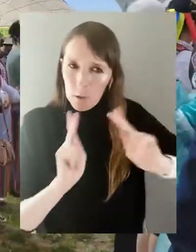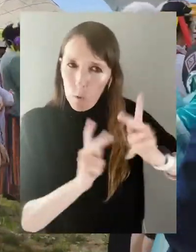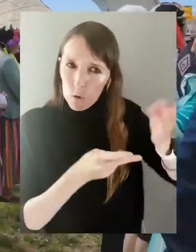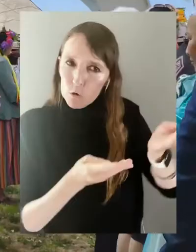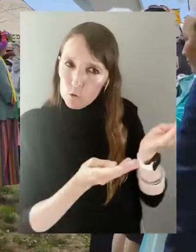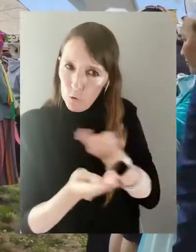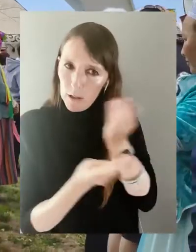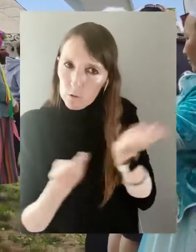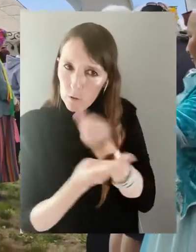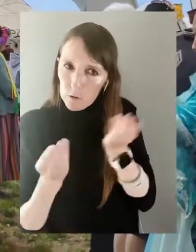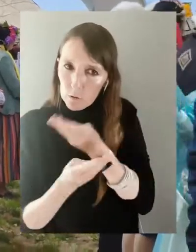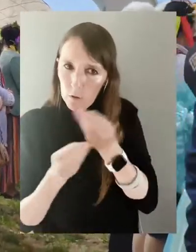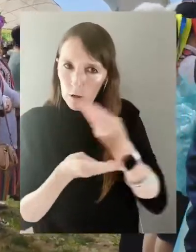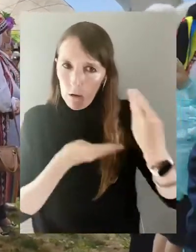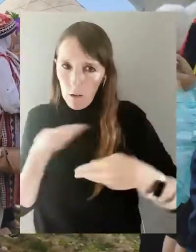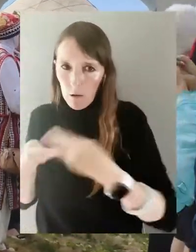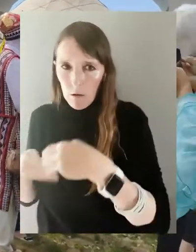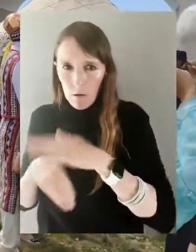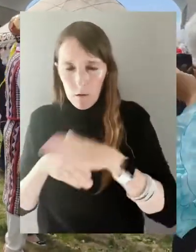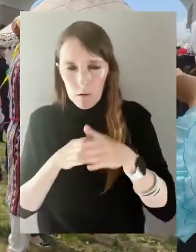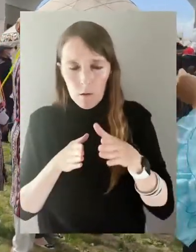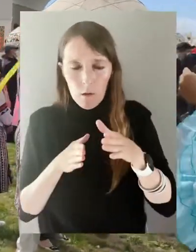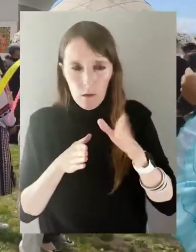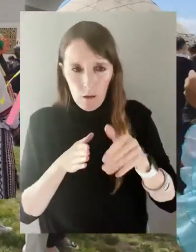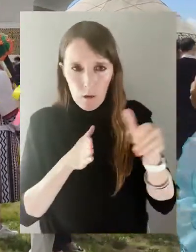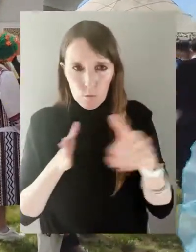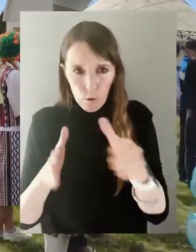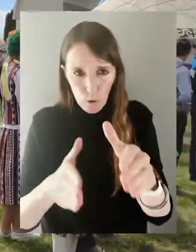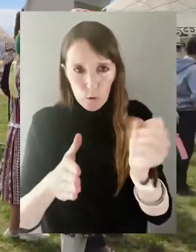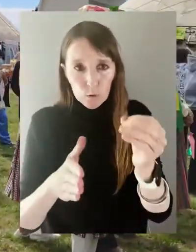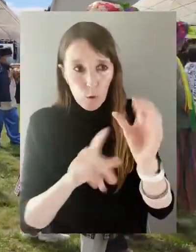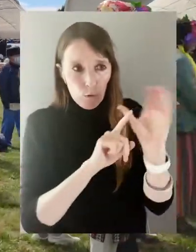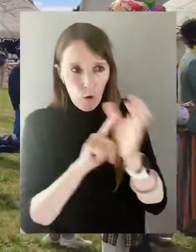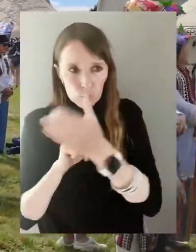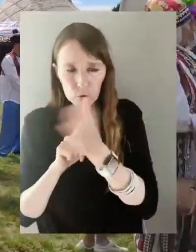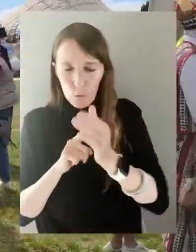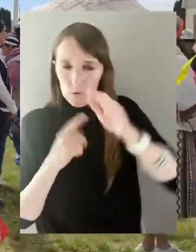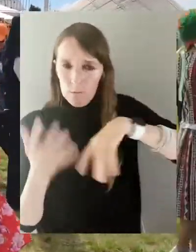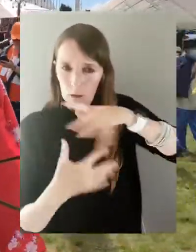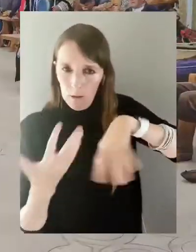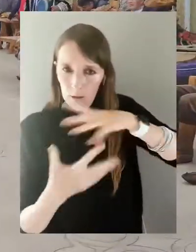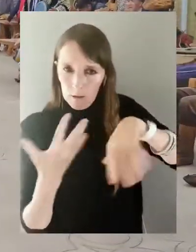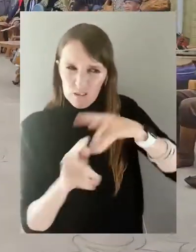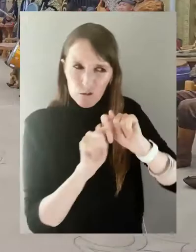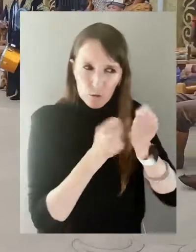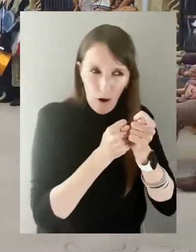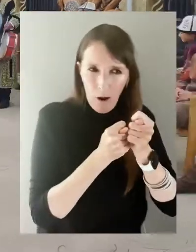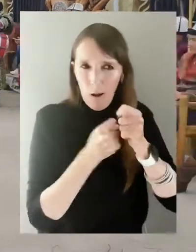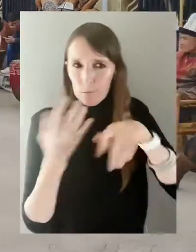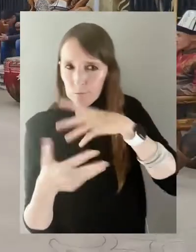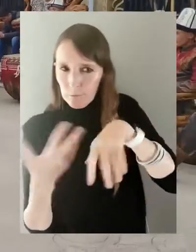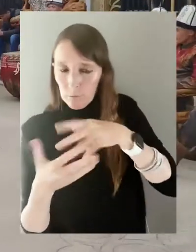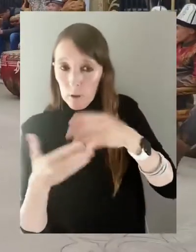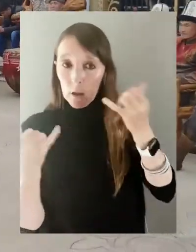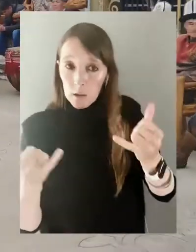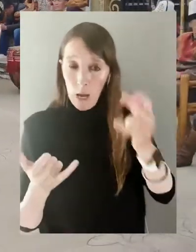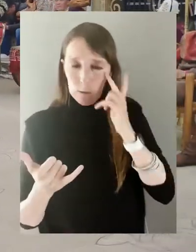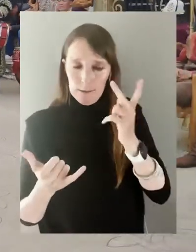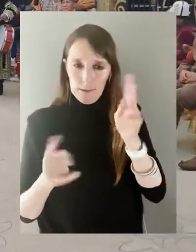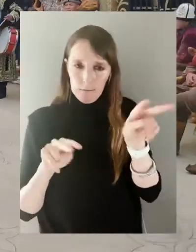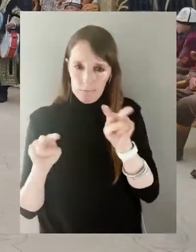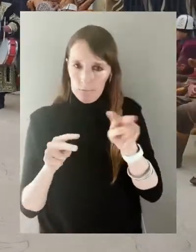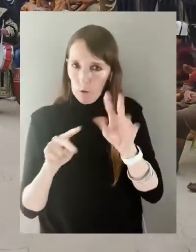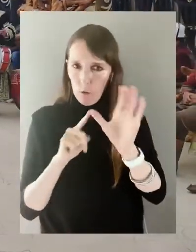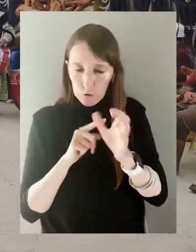the local culture was mixed with many of the different nations and tribes living in the area. Nowadays, we can see the